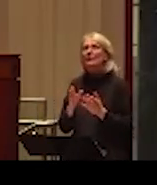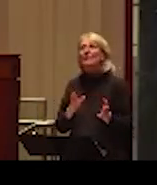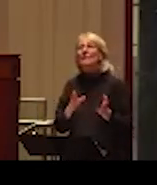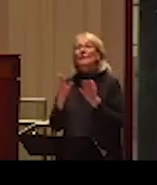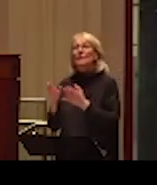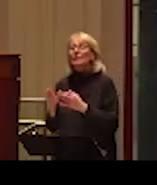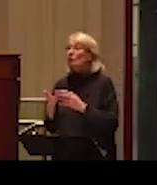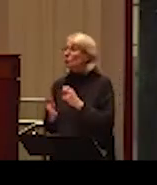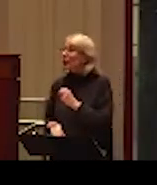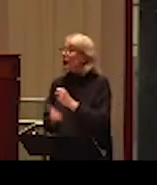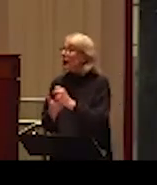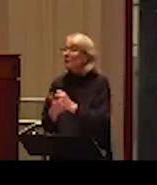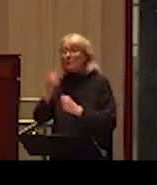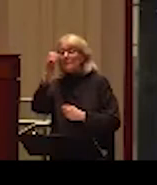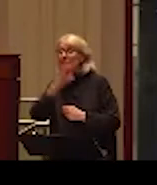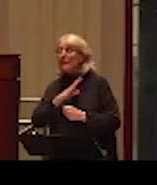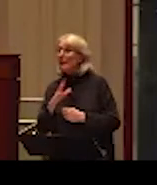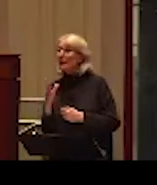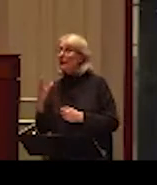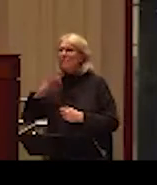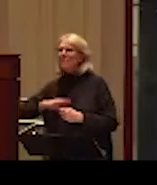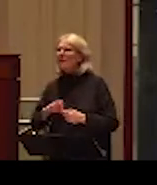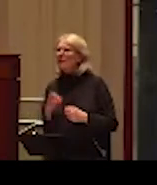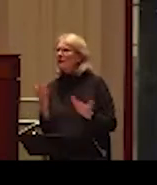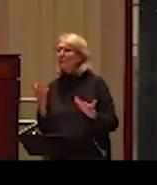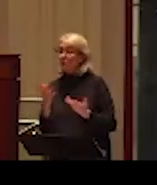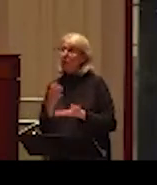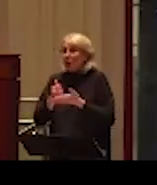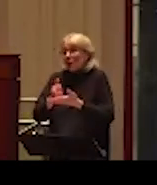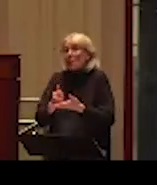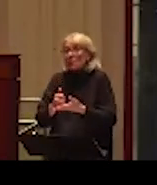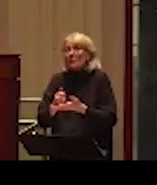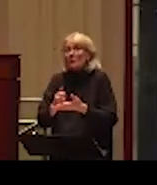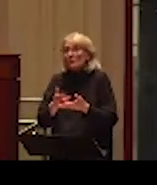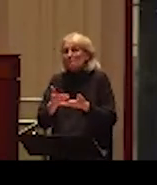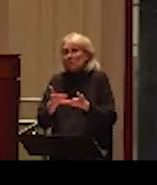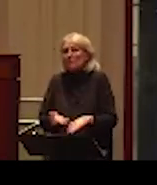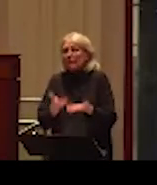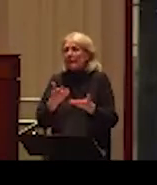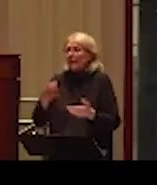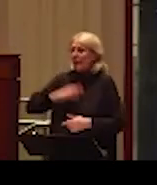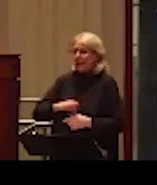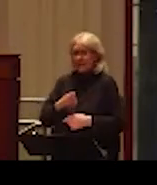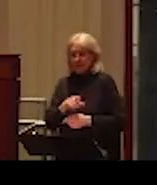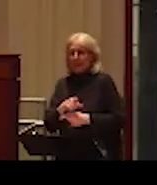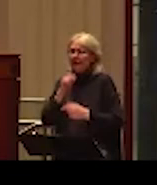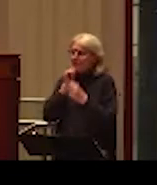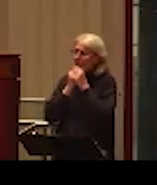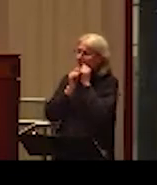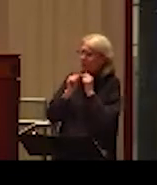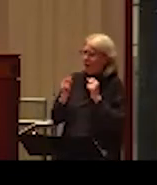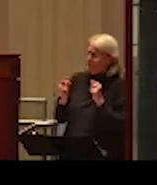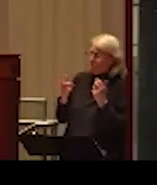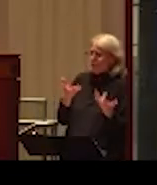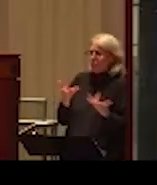There are many benefits of helping men not only to men themselves because they need help, because they suffer in relationship, but because